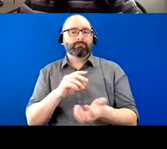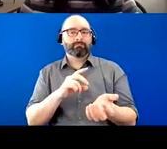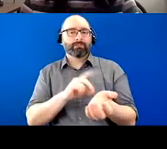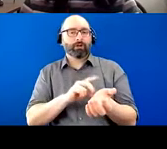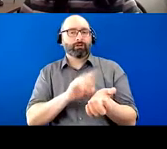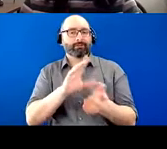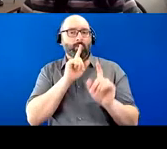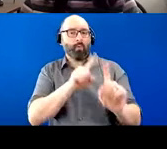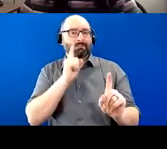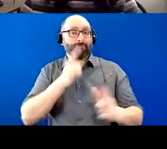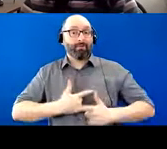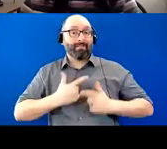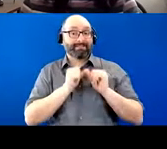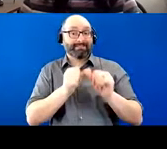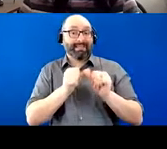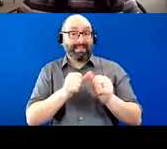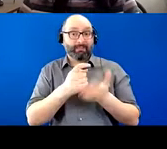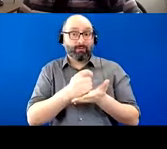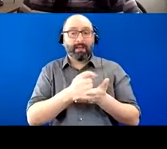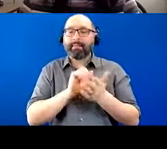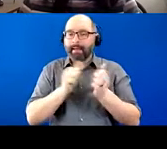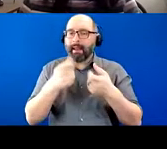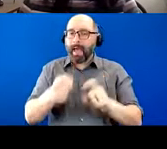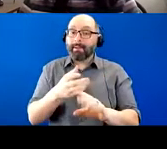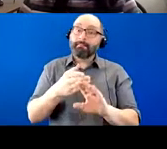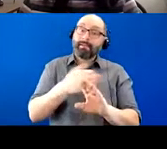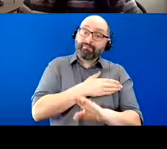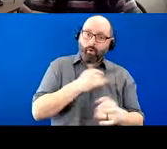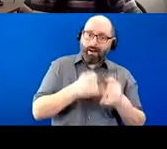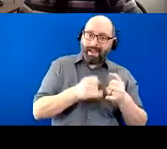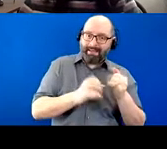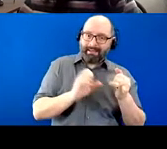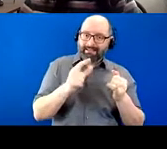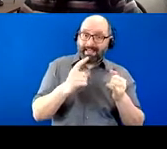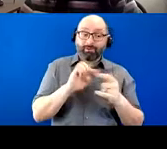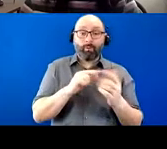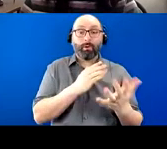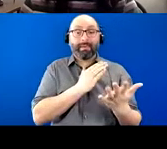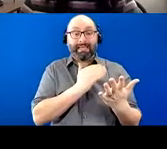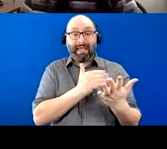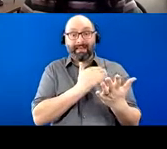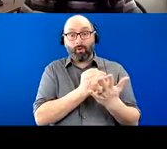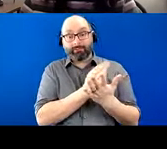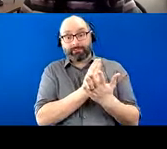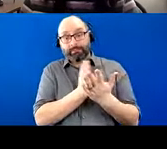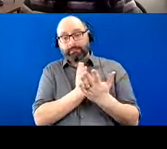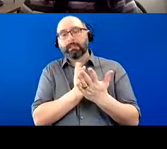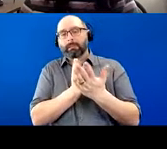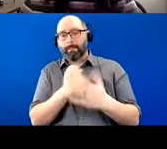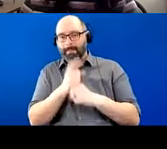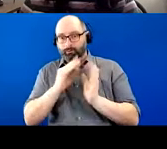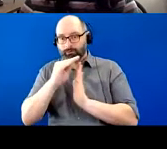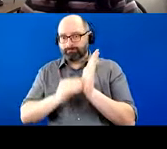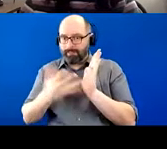this can happen, uh, you know, before the later stages, but also definitely as we near the late stage, we want to make sure that it's completed. Um,